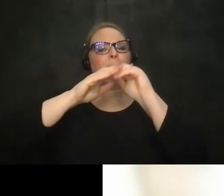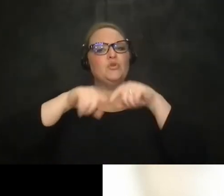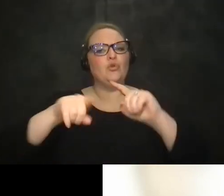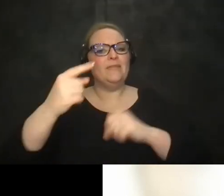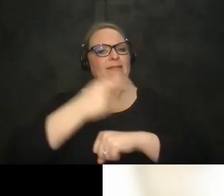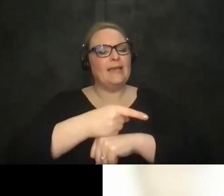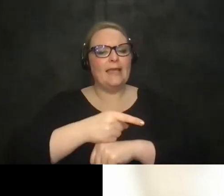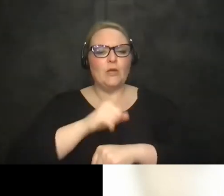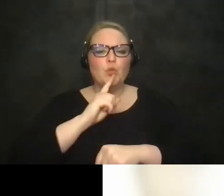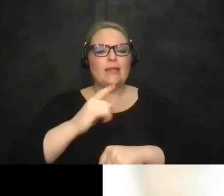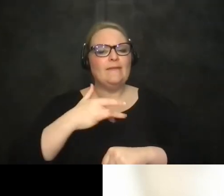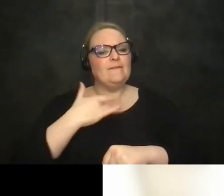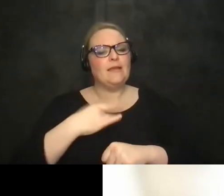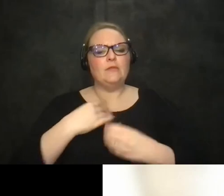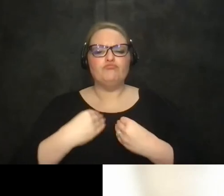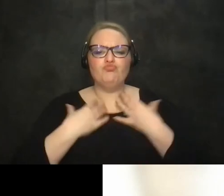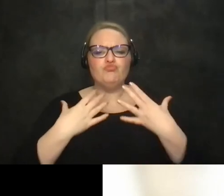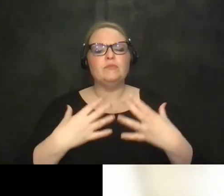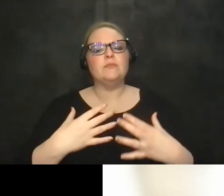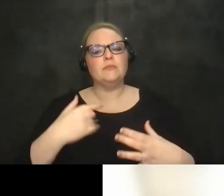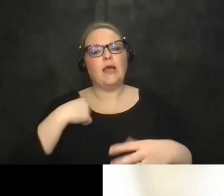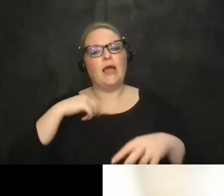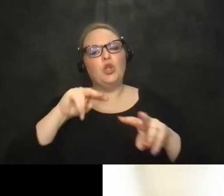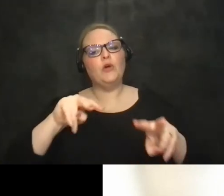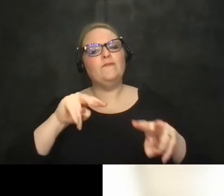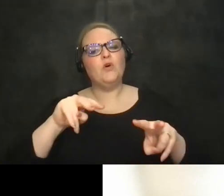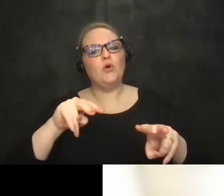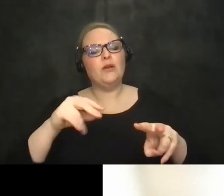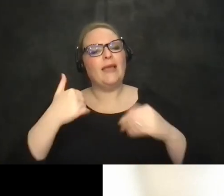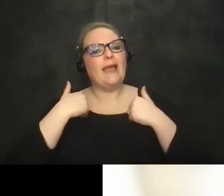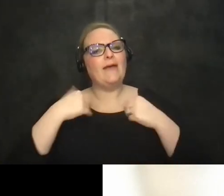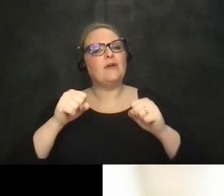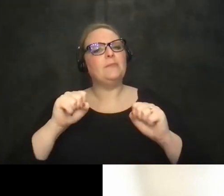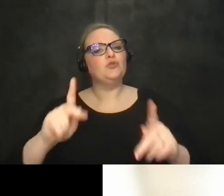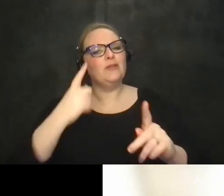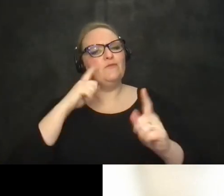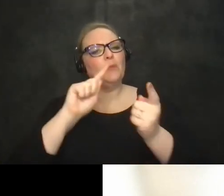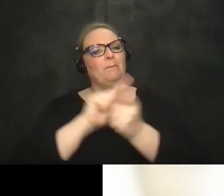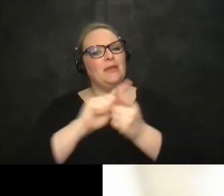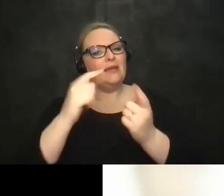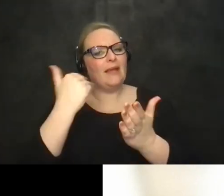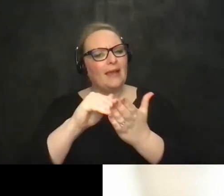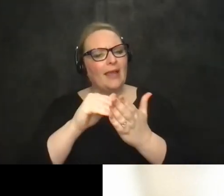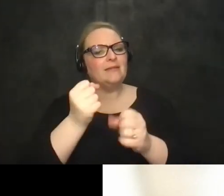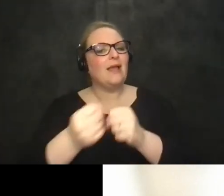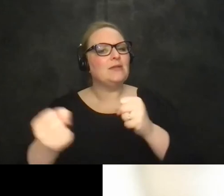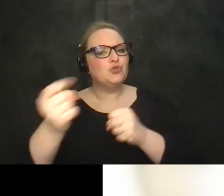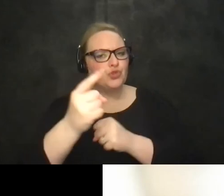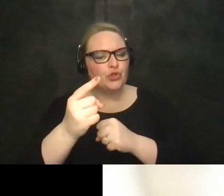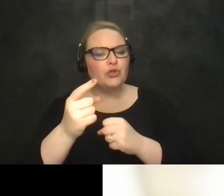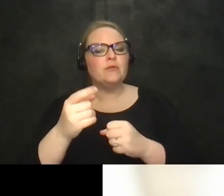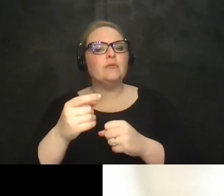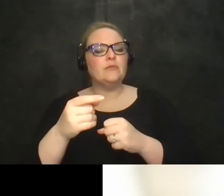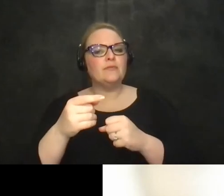which is a very encouraging thing and look forward to uh having the opportunity to meet with you all again next year and